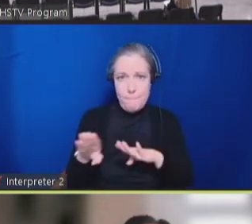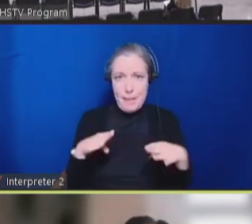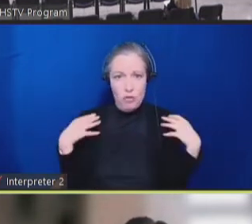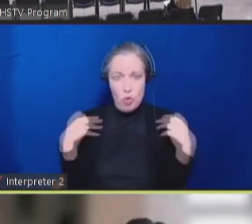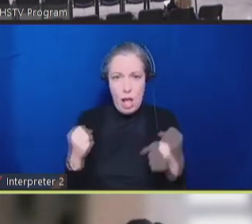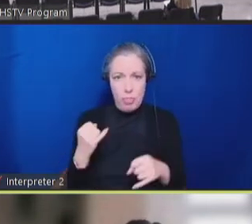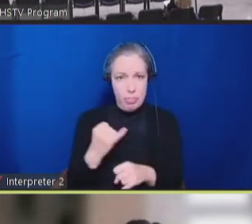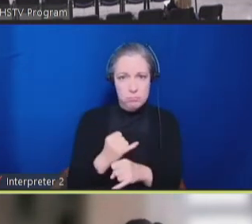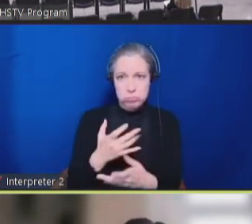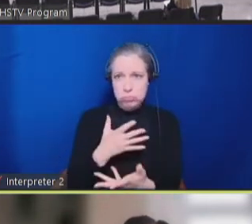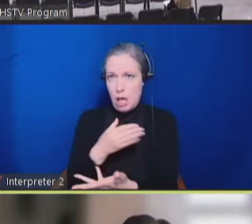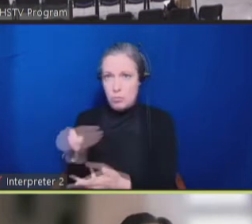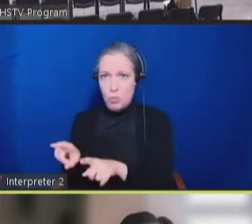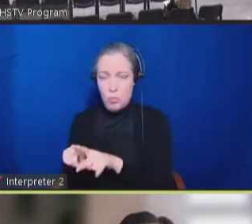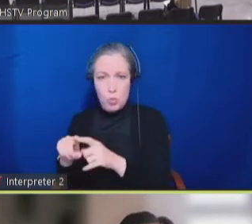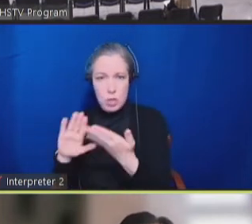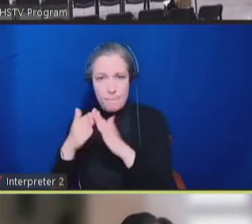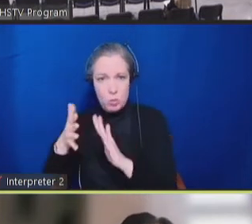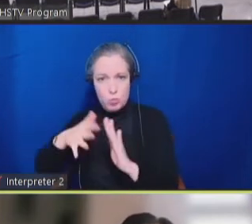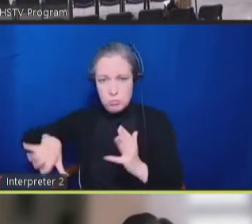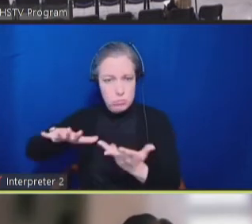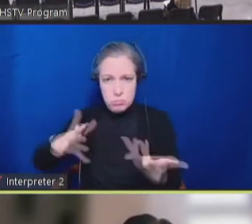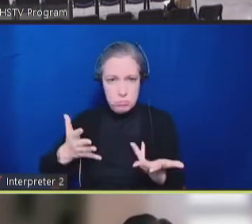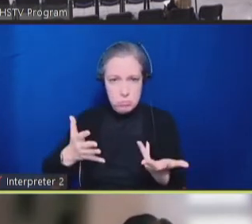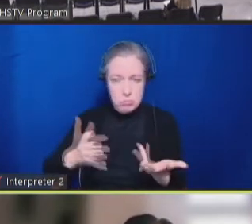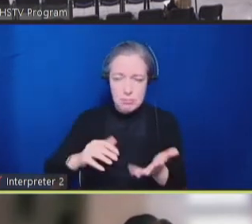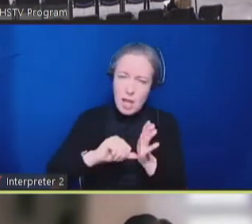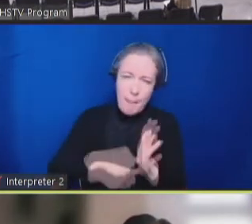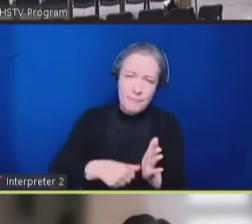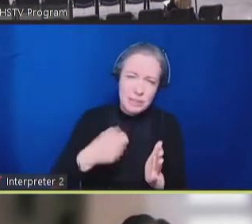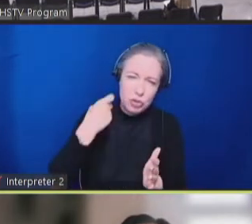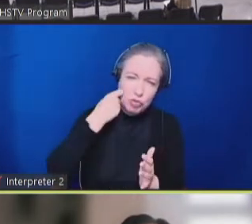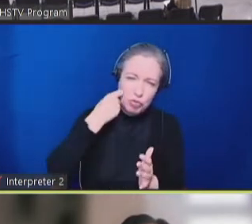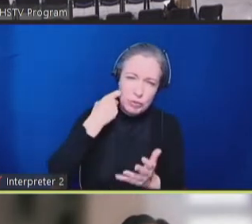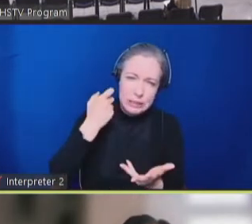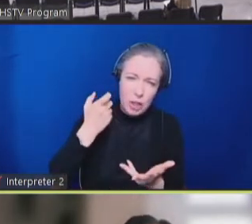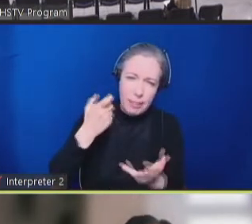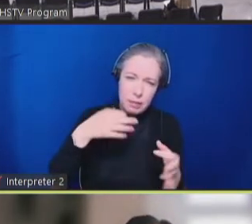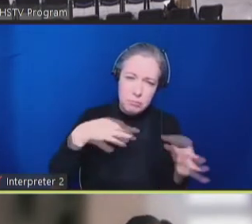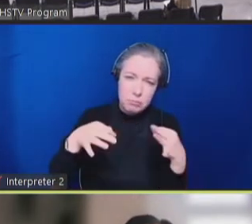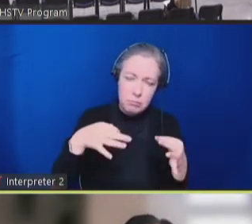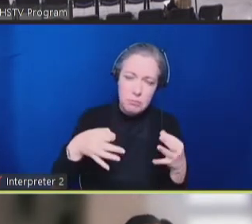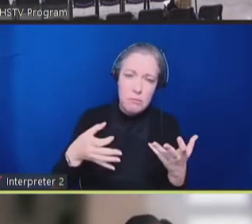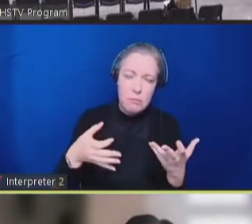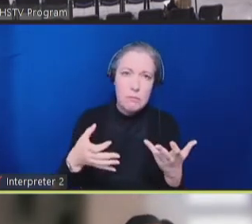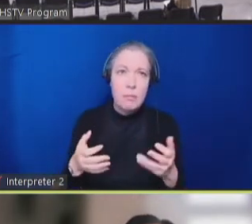access issues that Dr. Swainer in particular was highlighting in her presentation. Next slide, please.